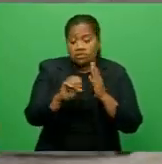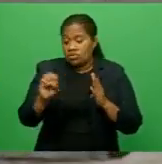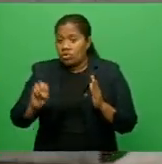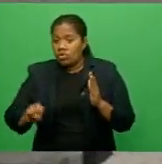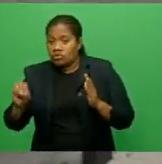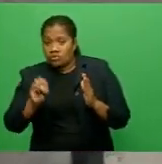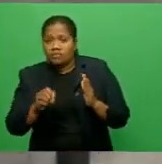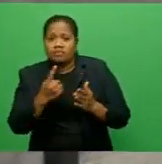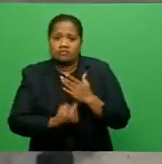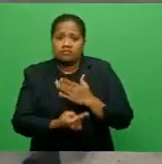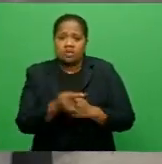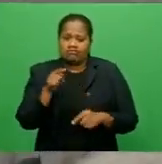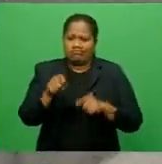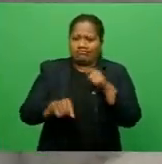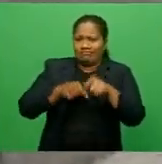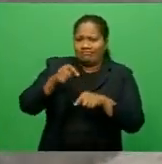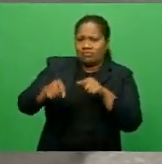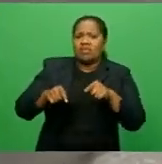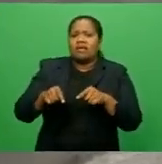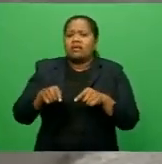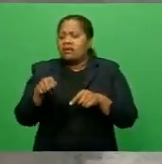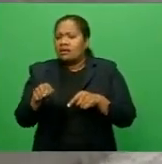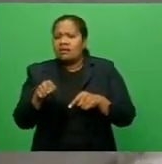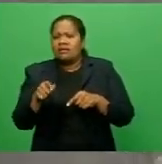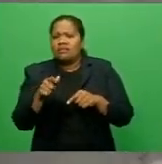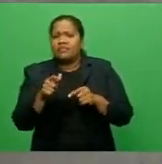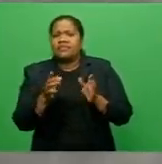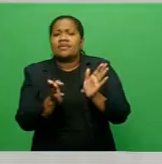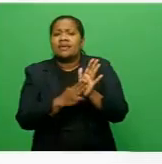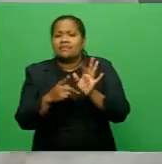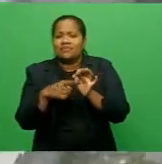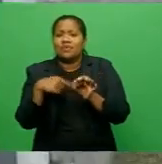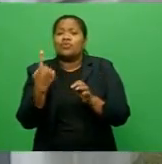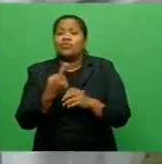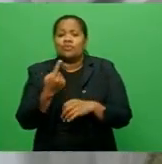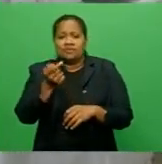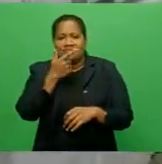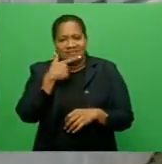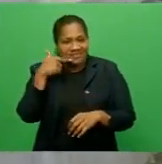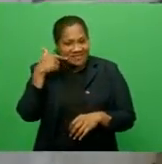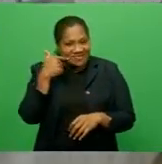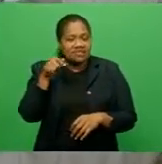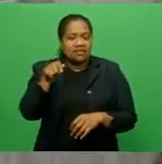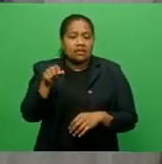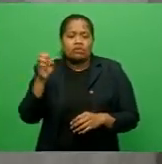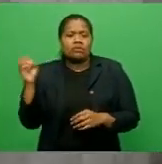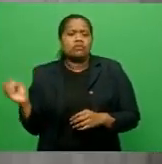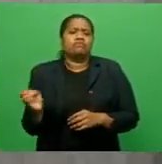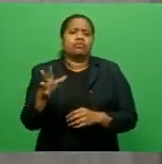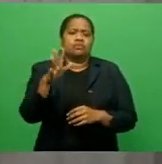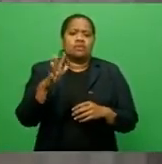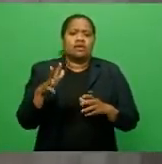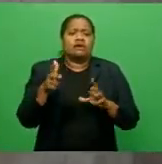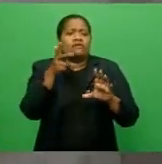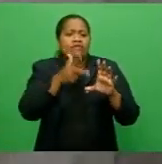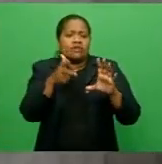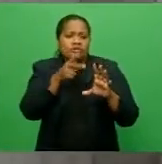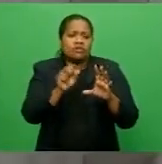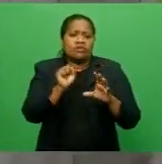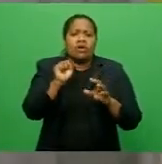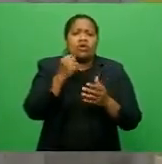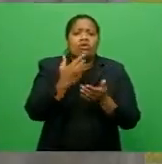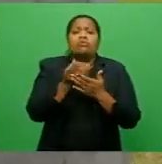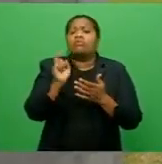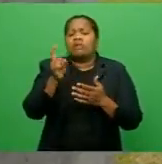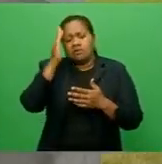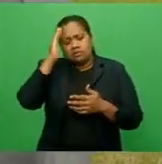insulted the modesty of National Federation Party MP Leonora Ngerengere Tambuwa by posting live videos on his public Facebook